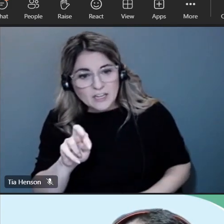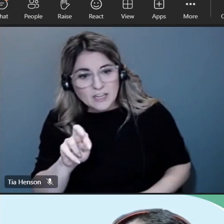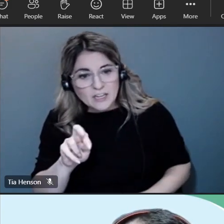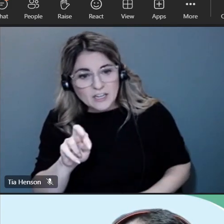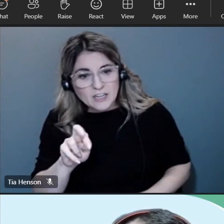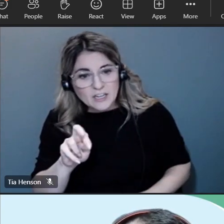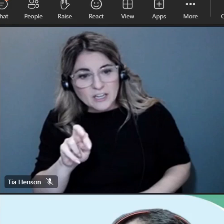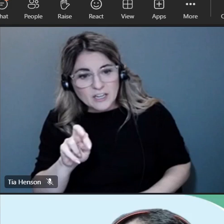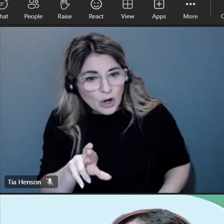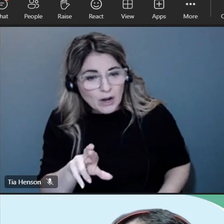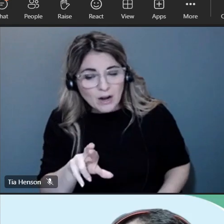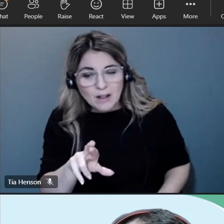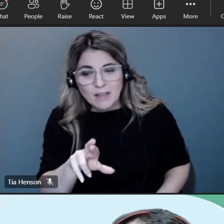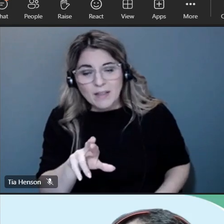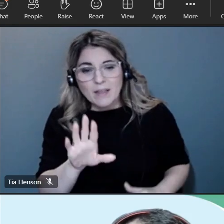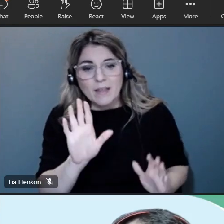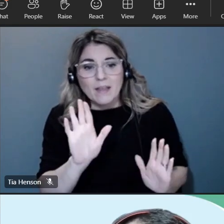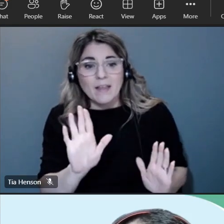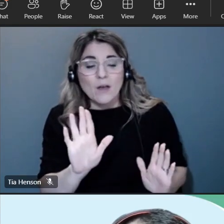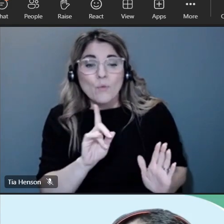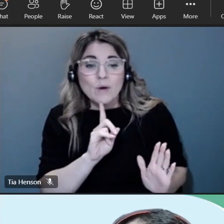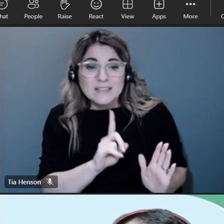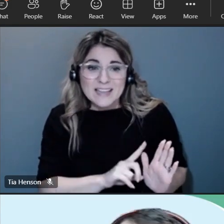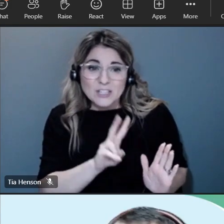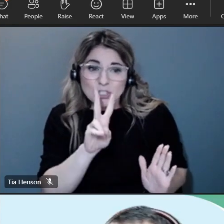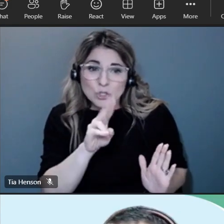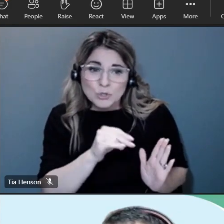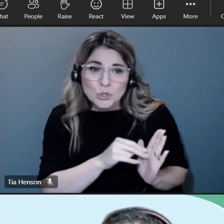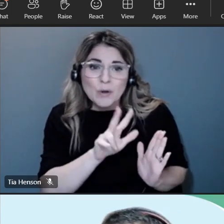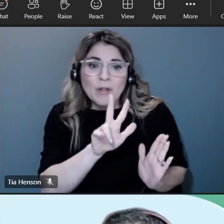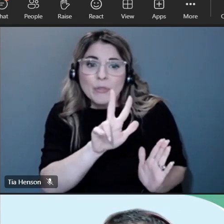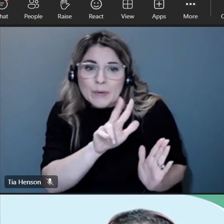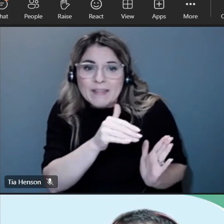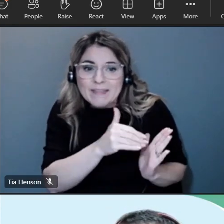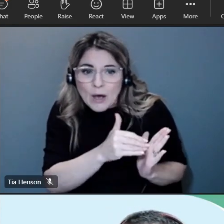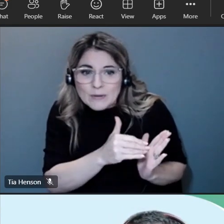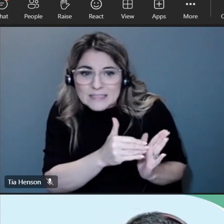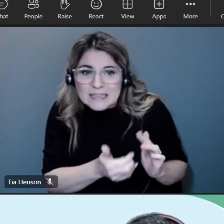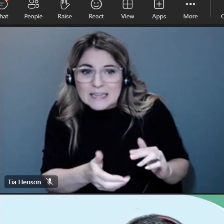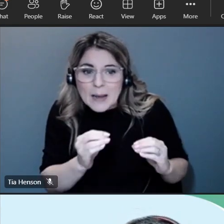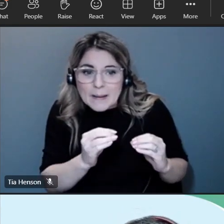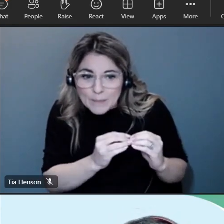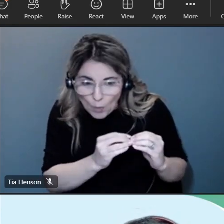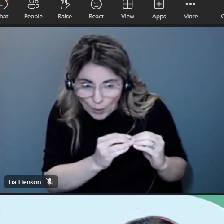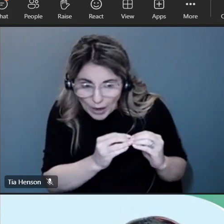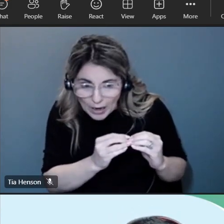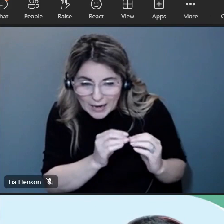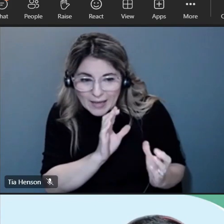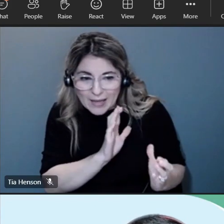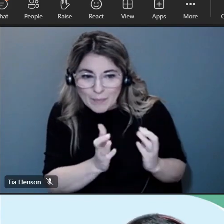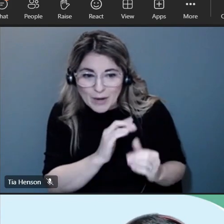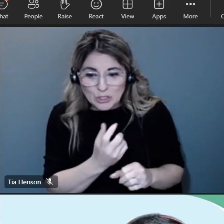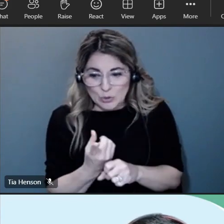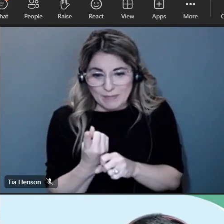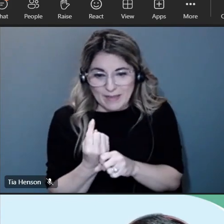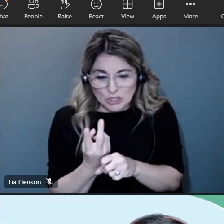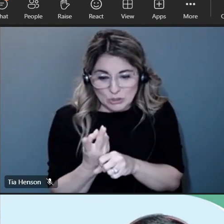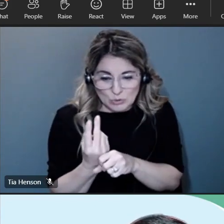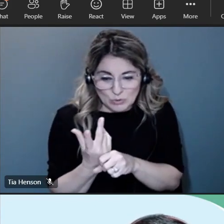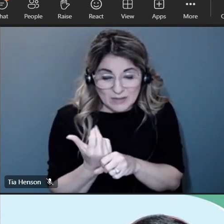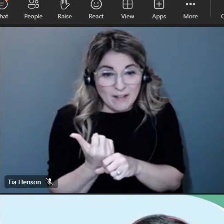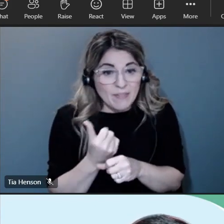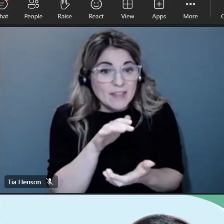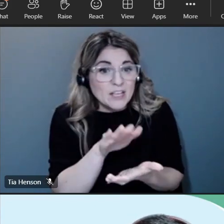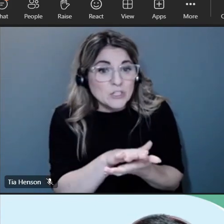resulting in potentially two to three thousand more teaching openings and then we've had in previous years we're seeing school